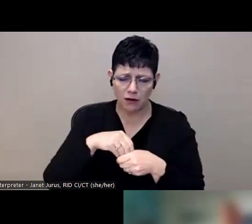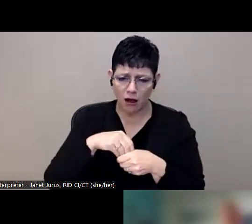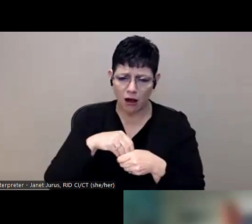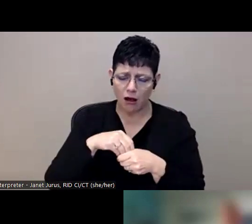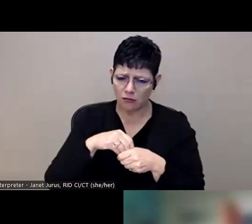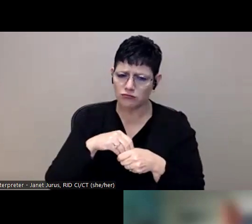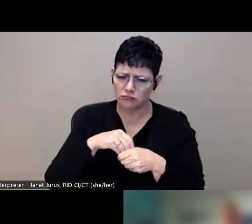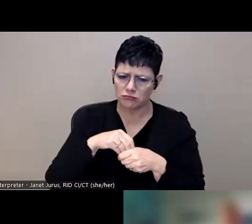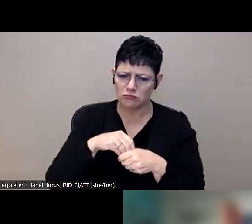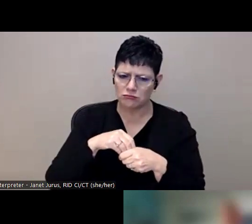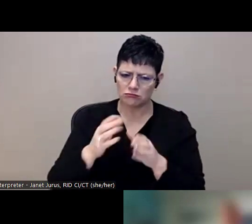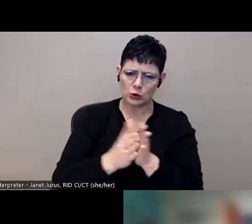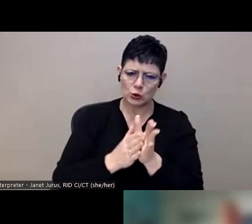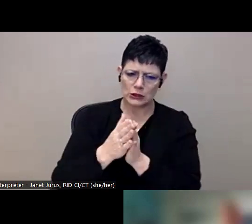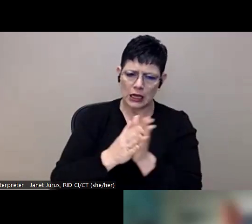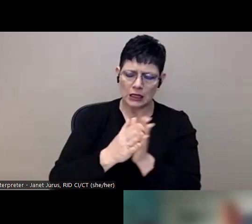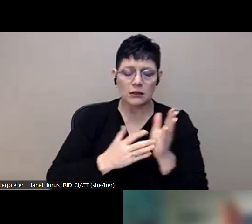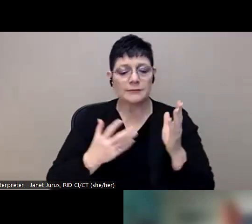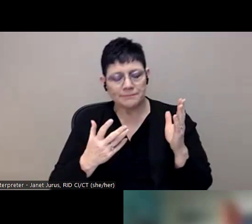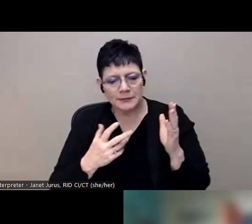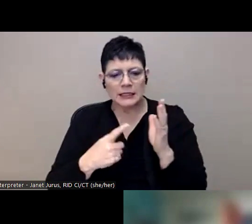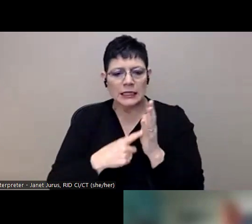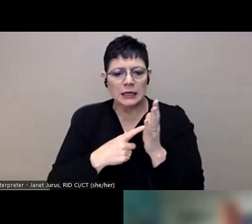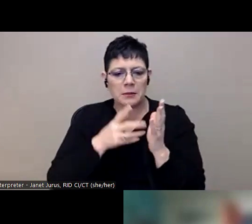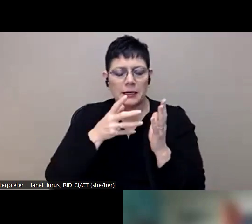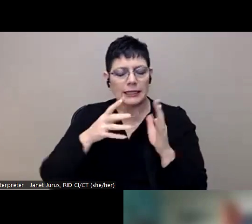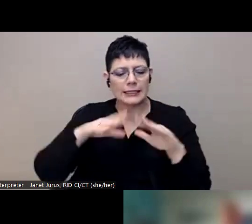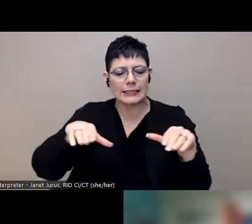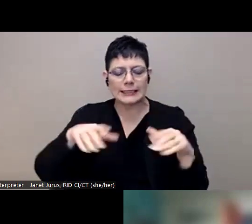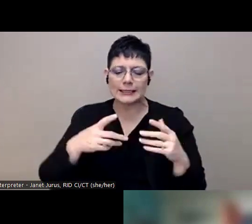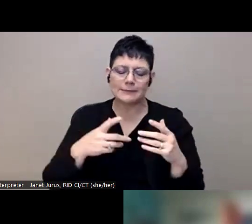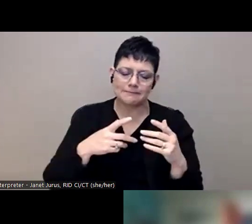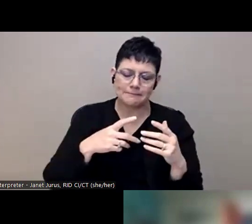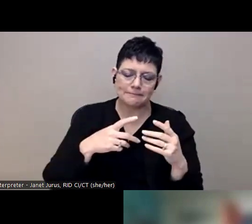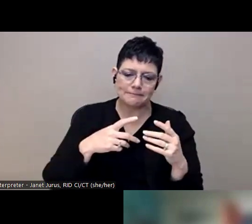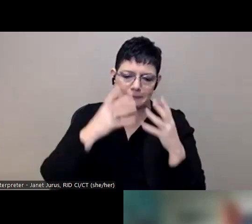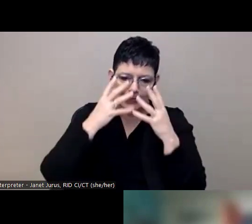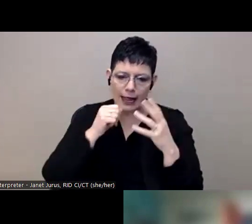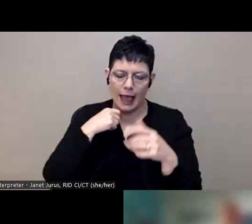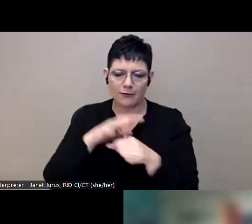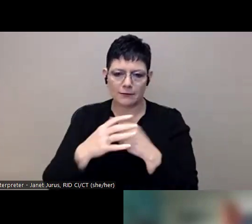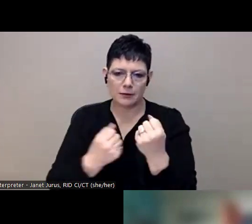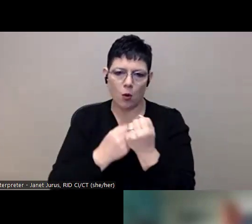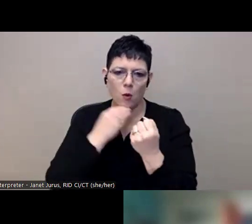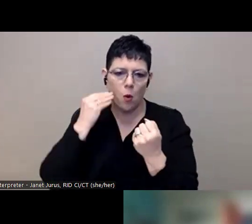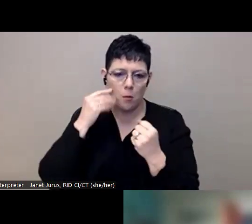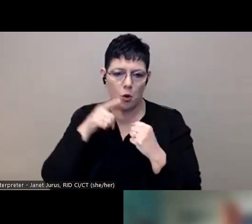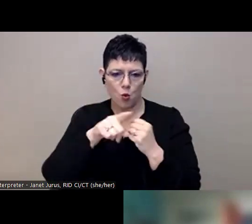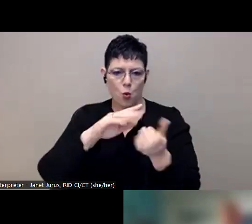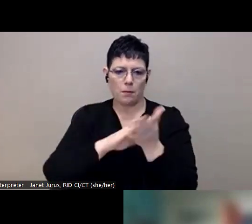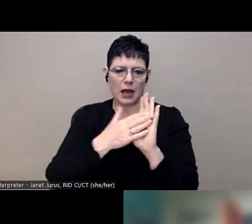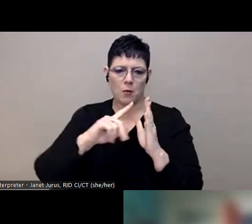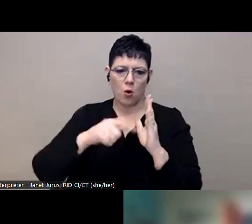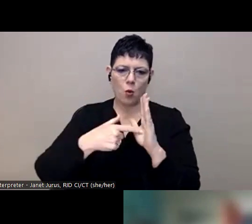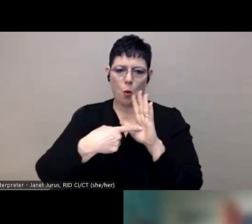sense. Um, and we know sometimes students don't have that kind of support at home. So for you to be able to be role models and really,